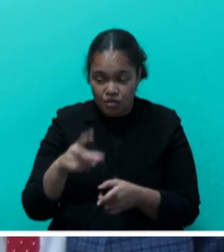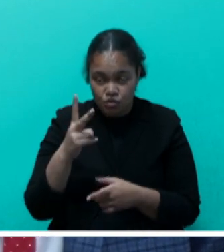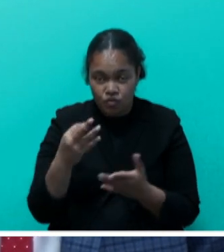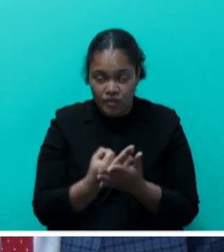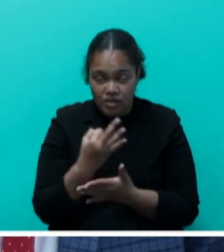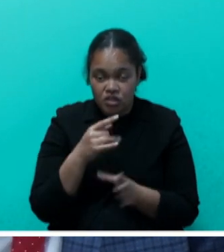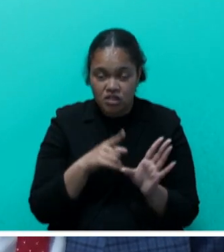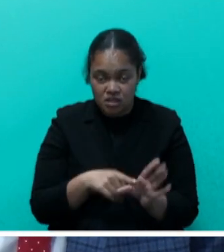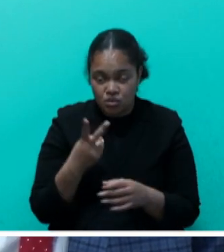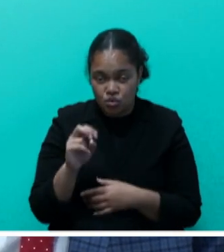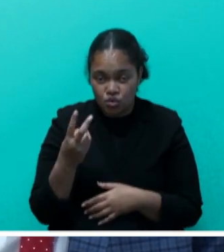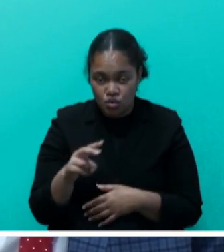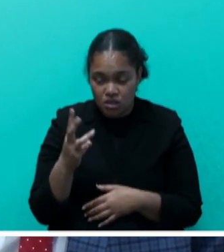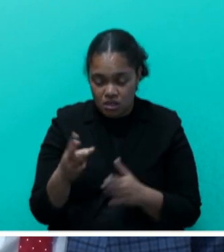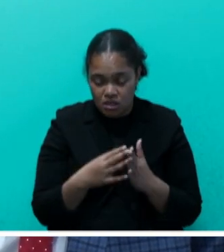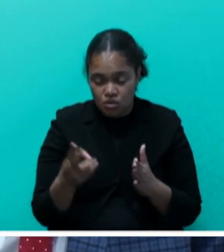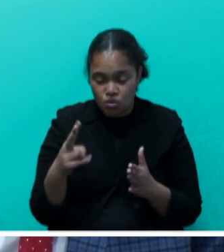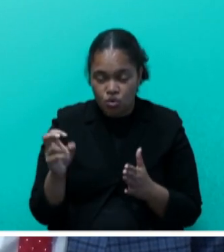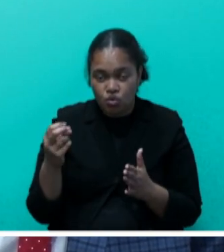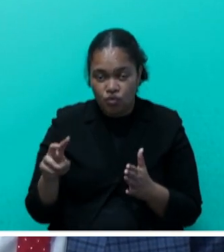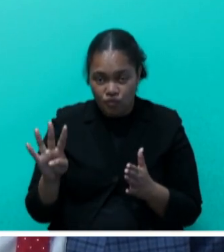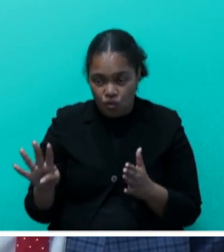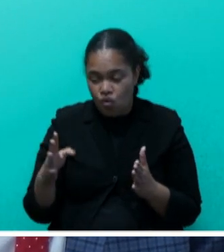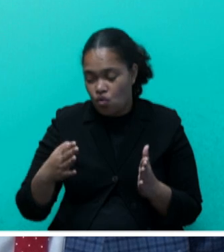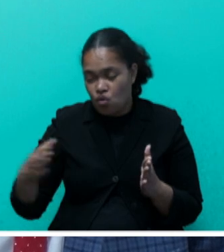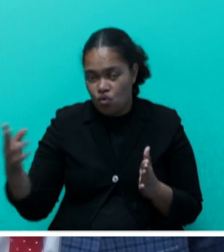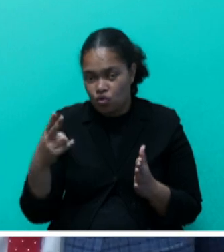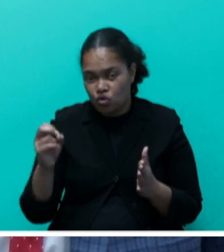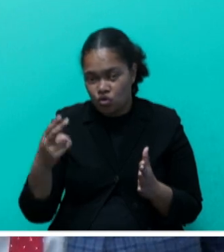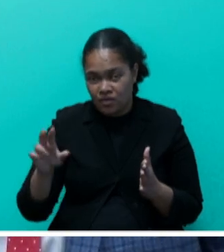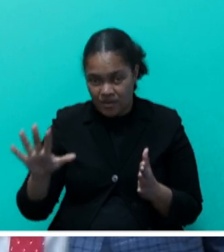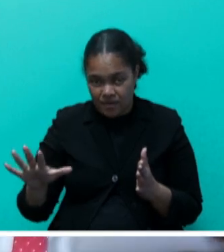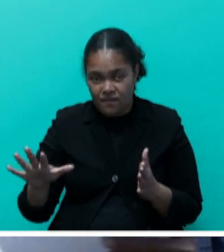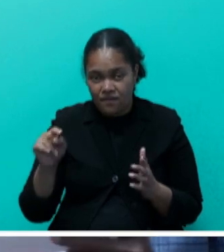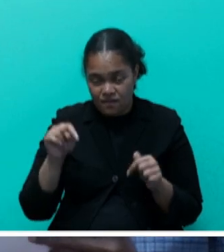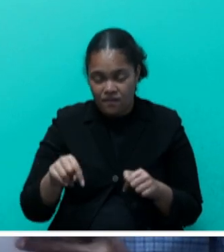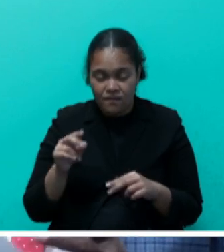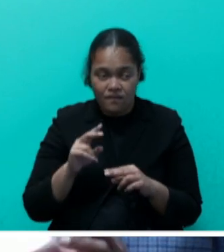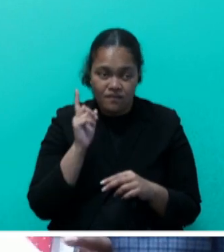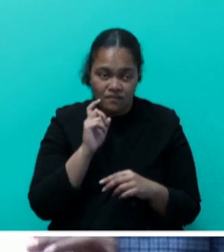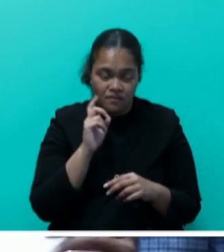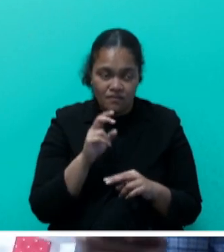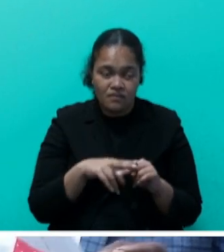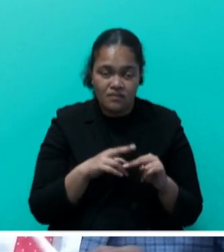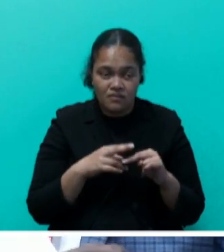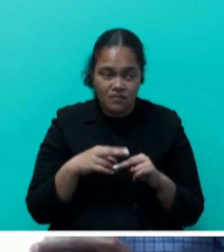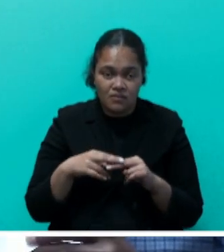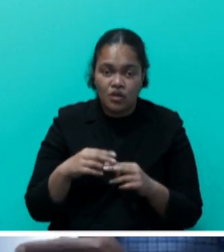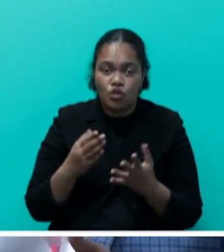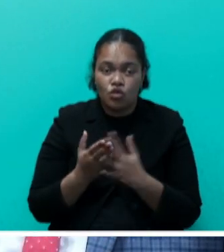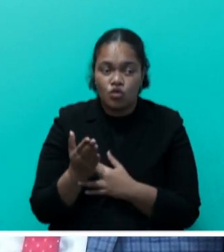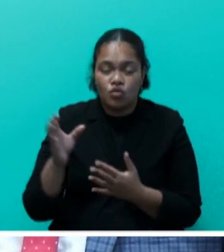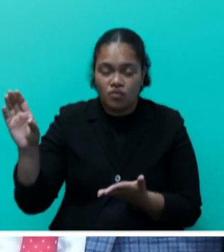years, 2023-24 and 2024-25, the Water Threaty of Fiji, through the funding support of the Fiji government, is